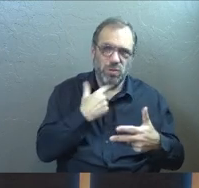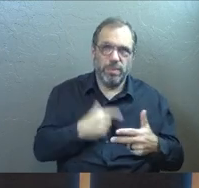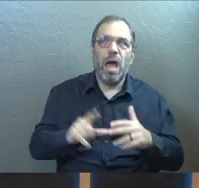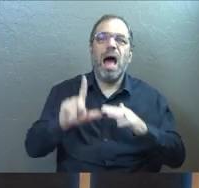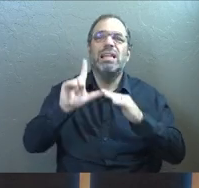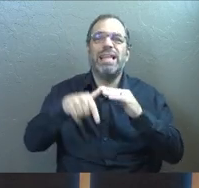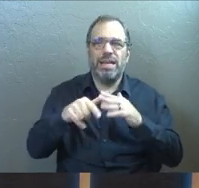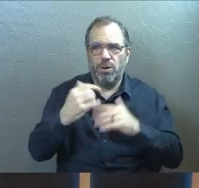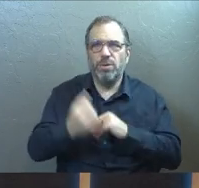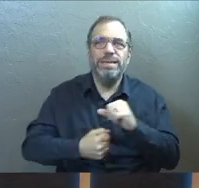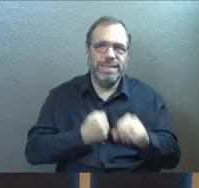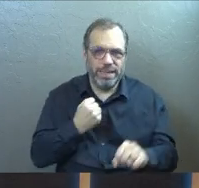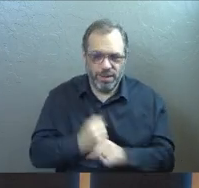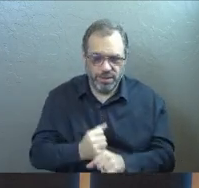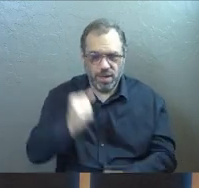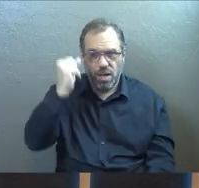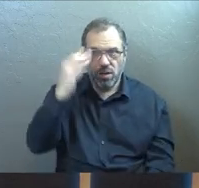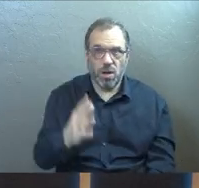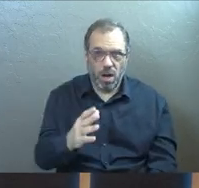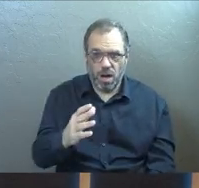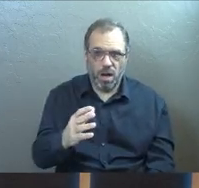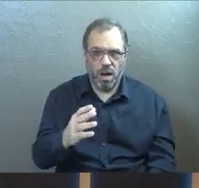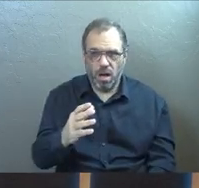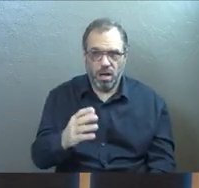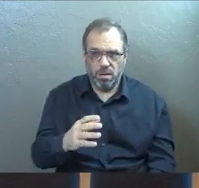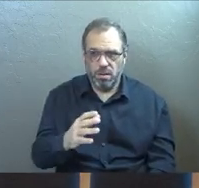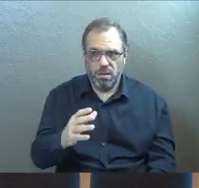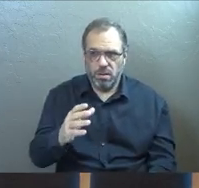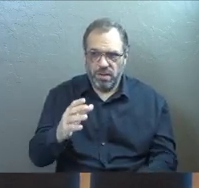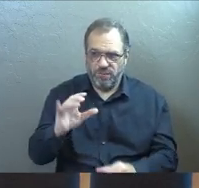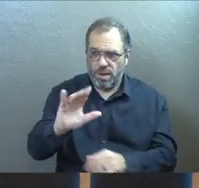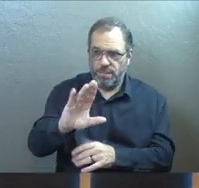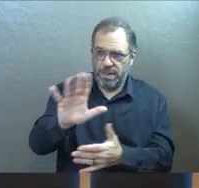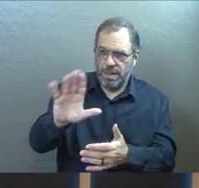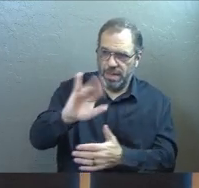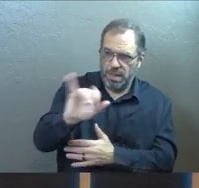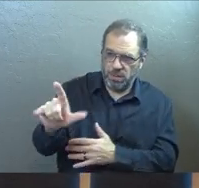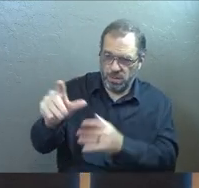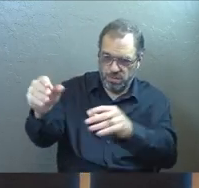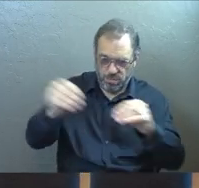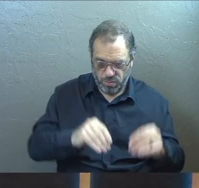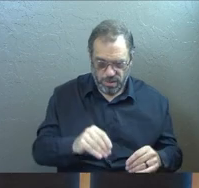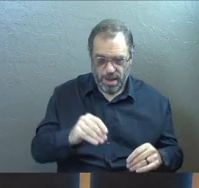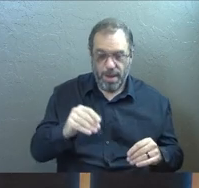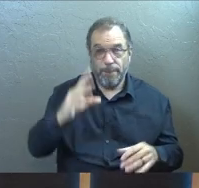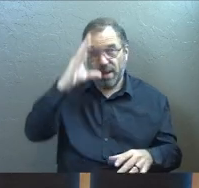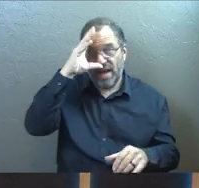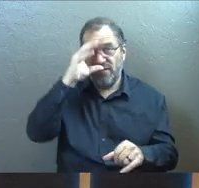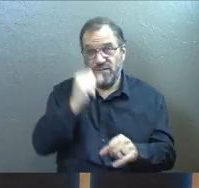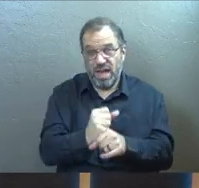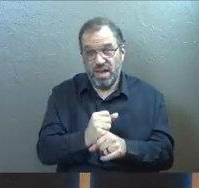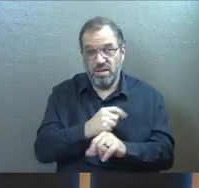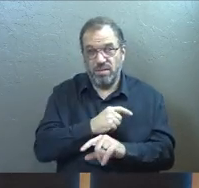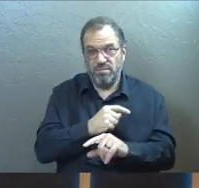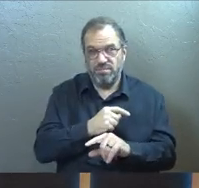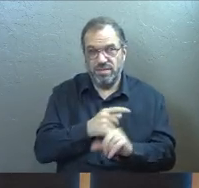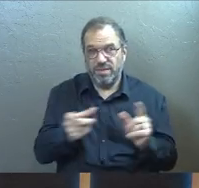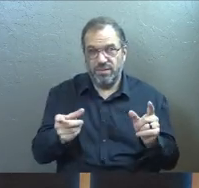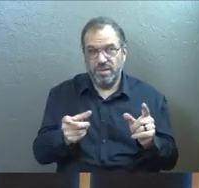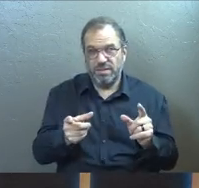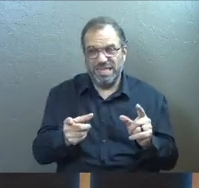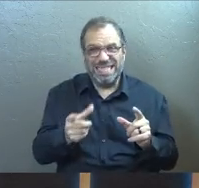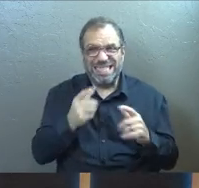life, that if God hadn't brought me from Illinois, I don't think my faith would be what it is today.